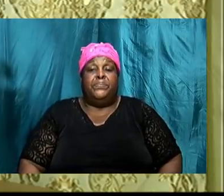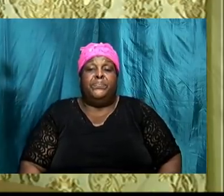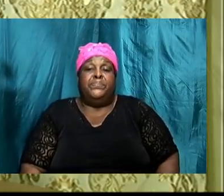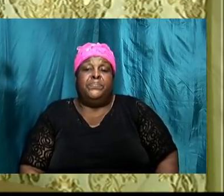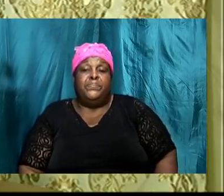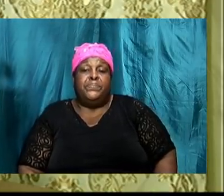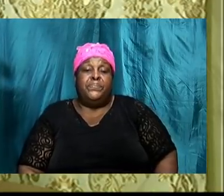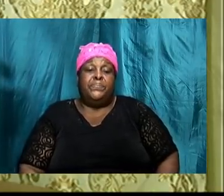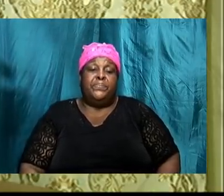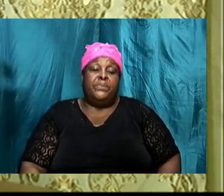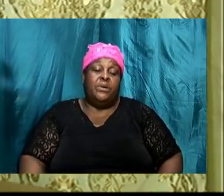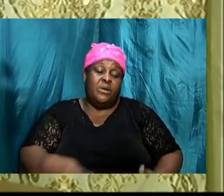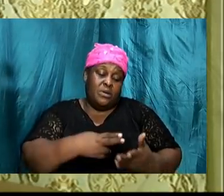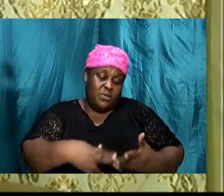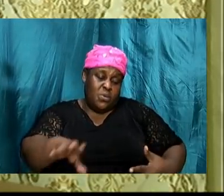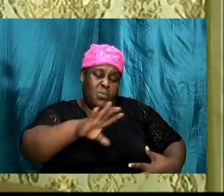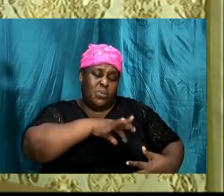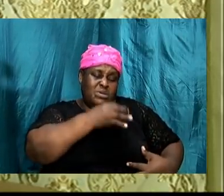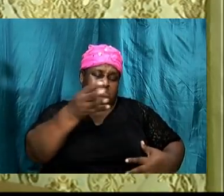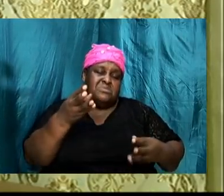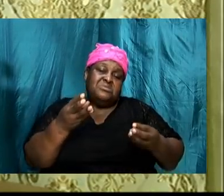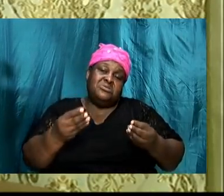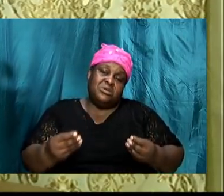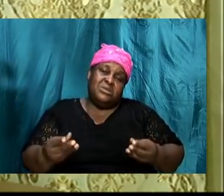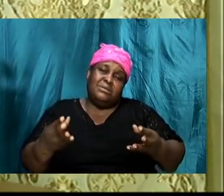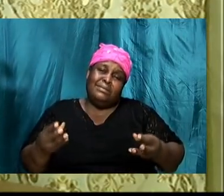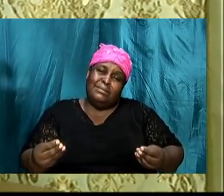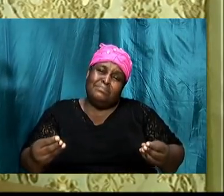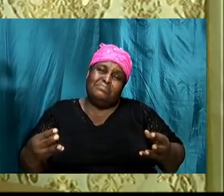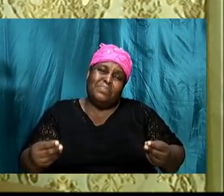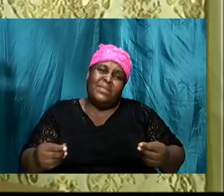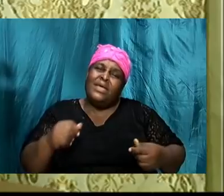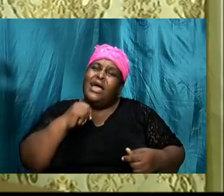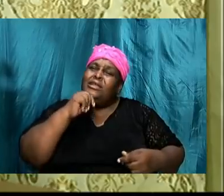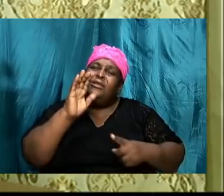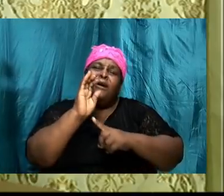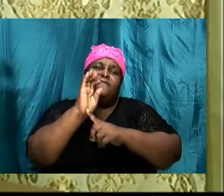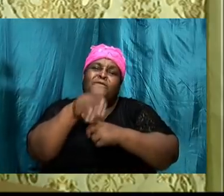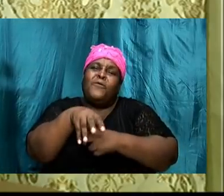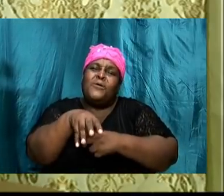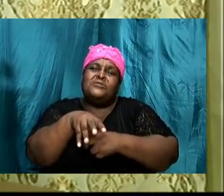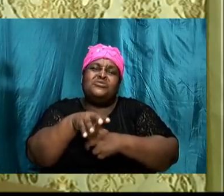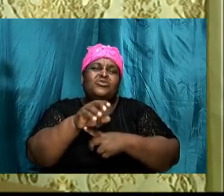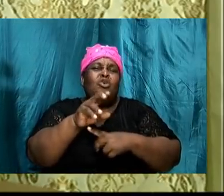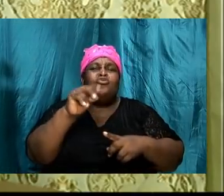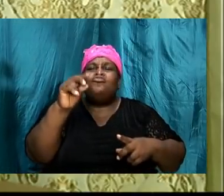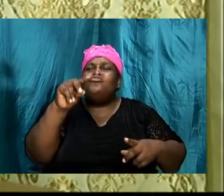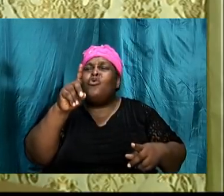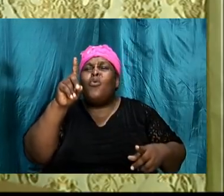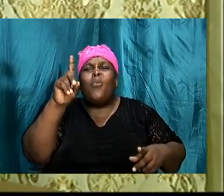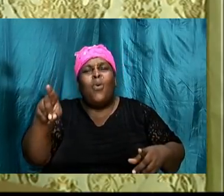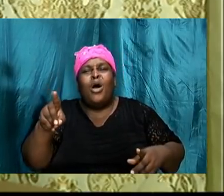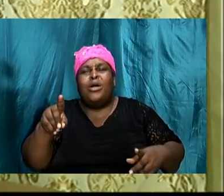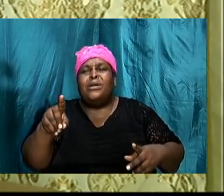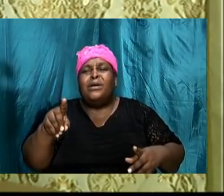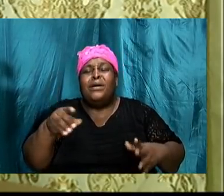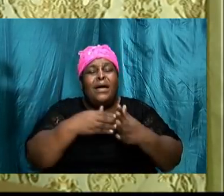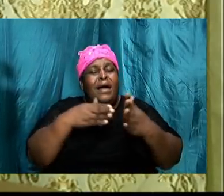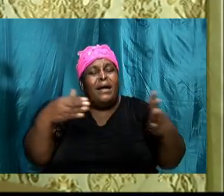the Holy Spirit is gentle and He will not force anyone against His or